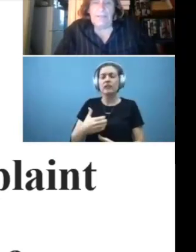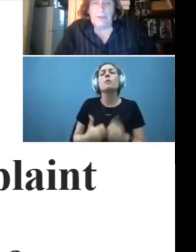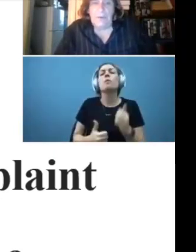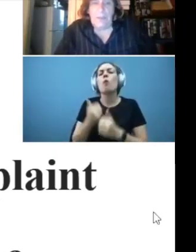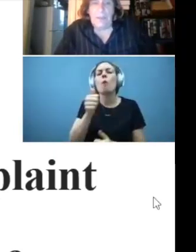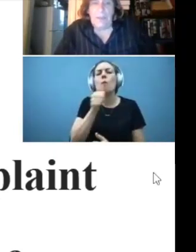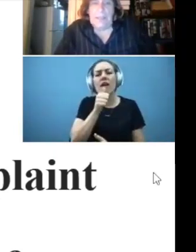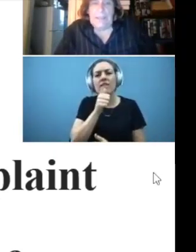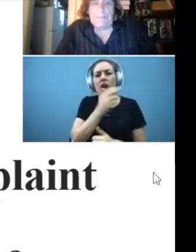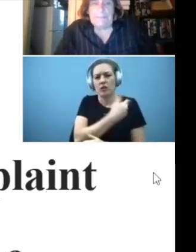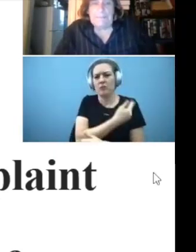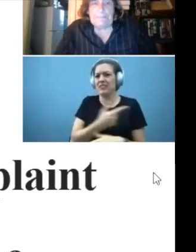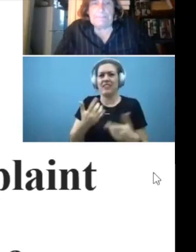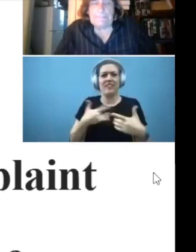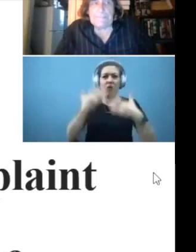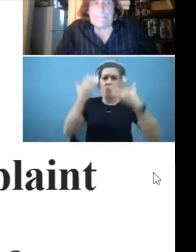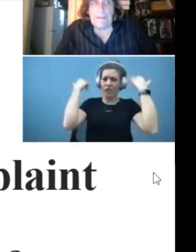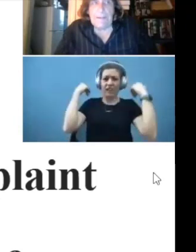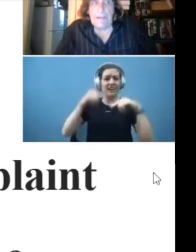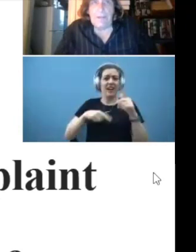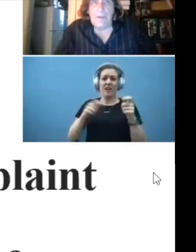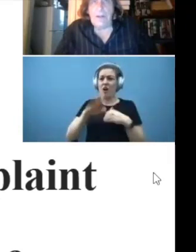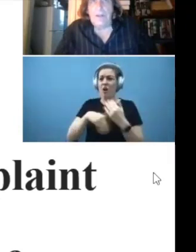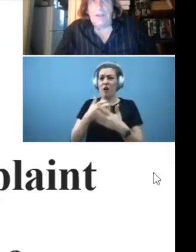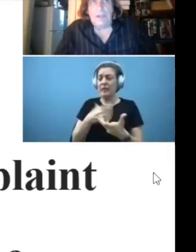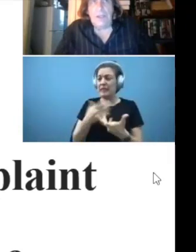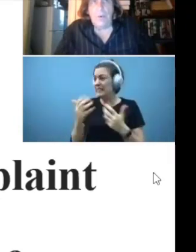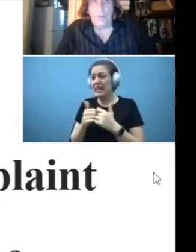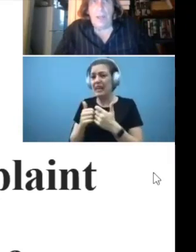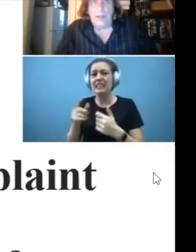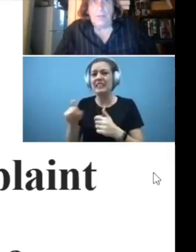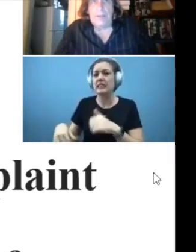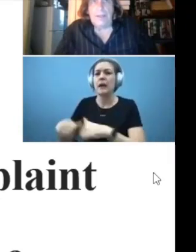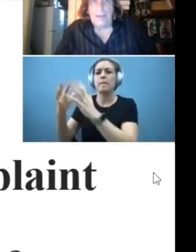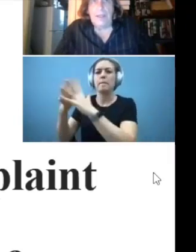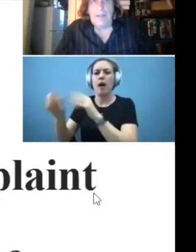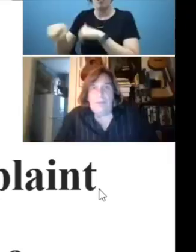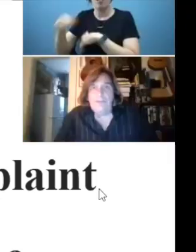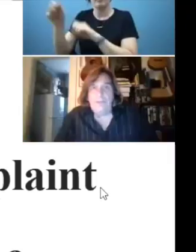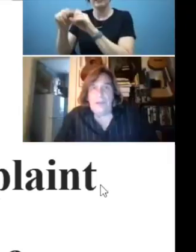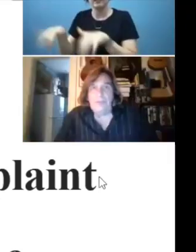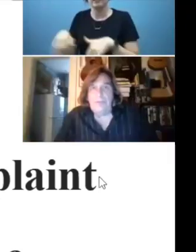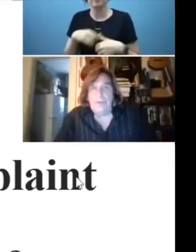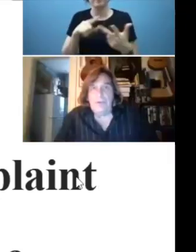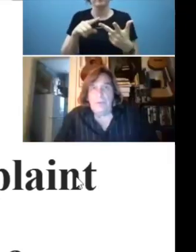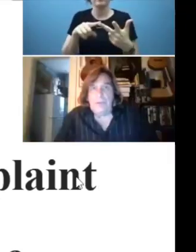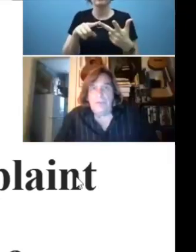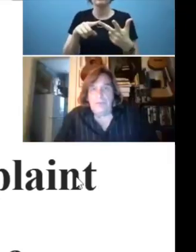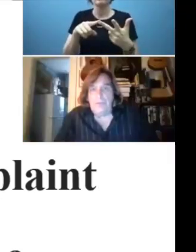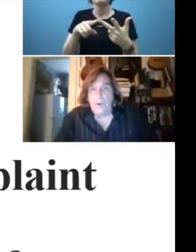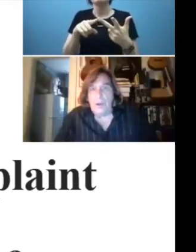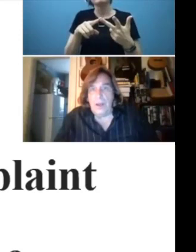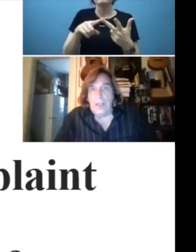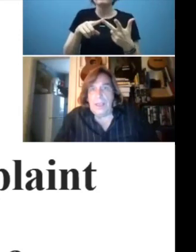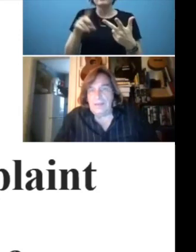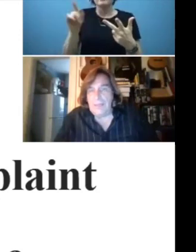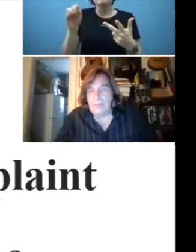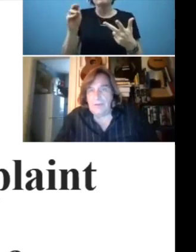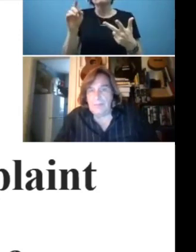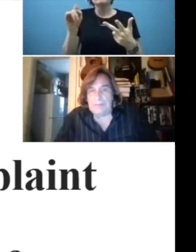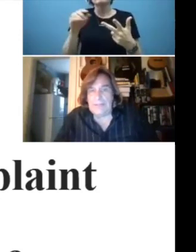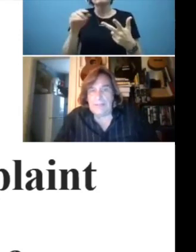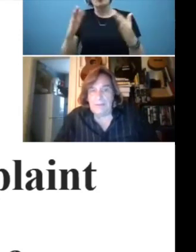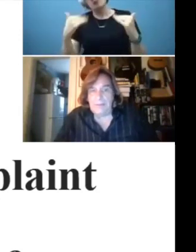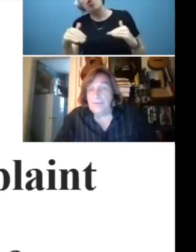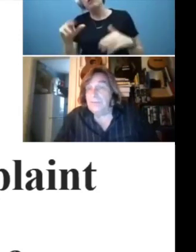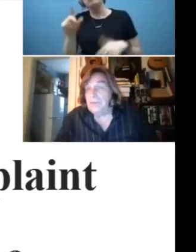And so I don't want to call it a lower rung, but an administrative review is for a type